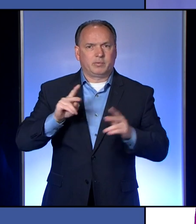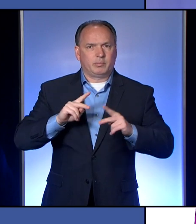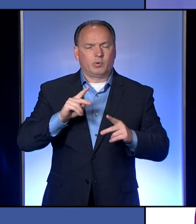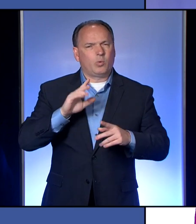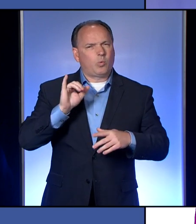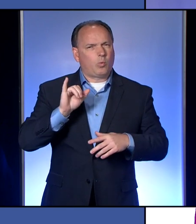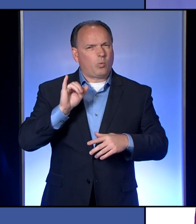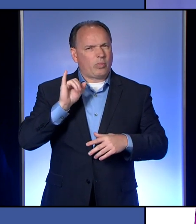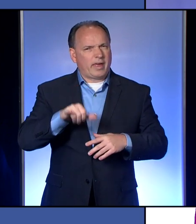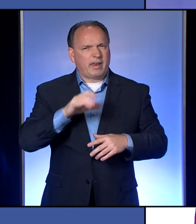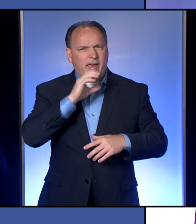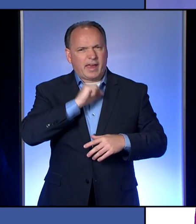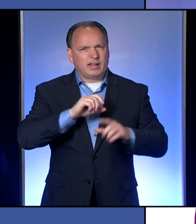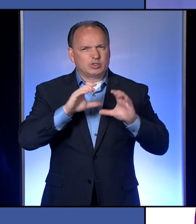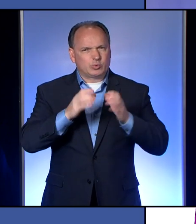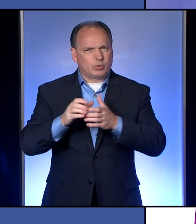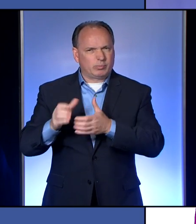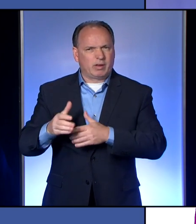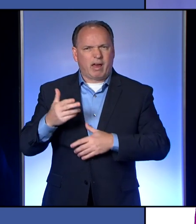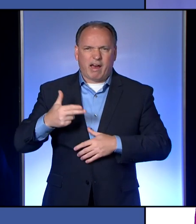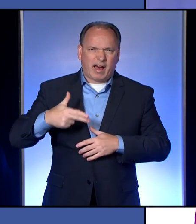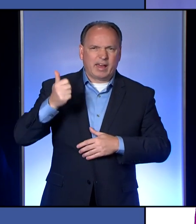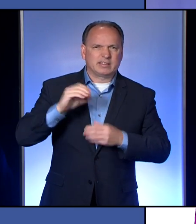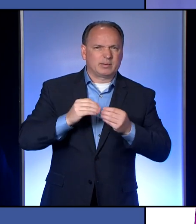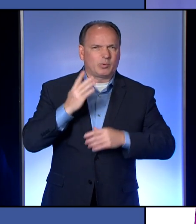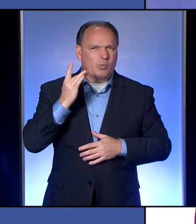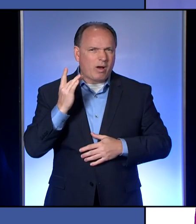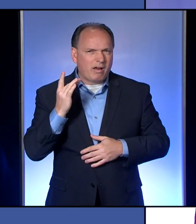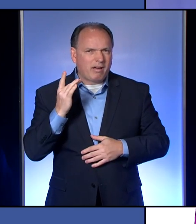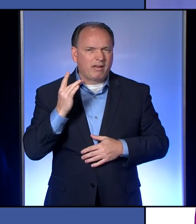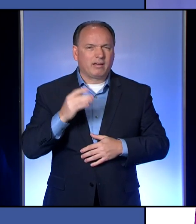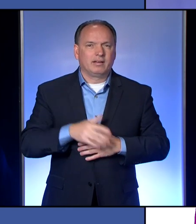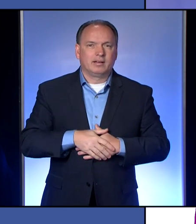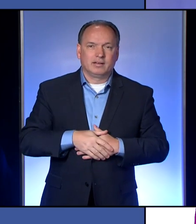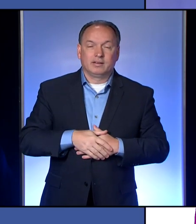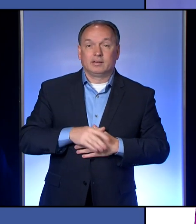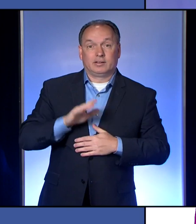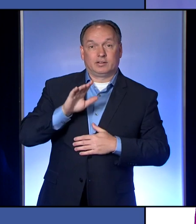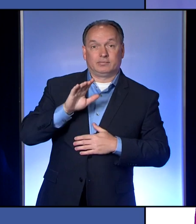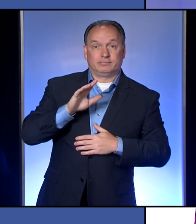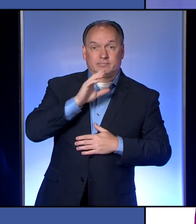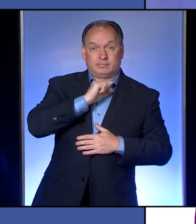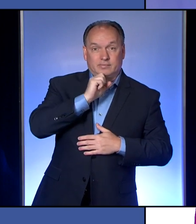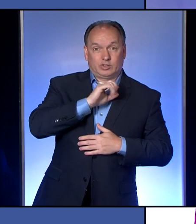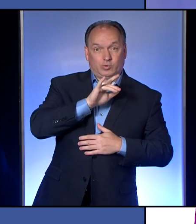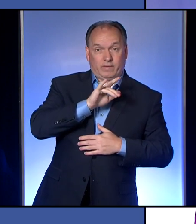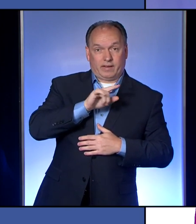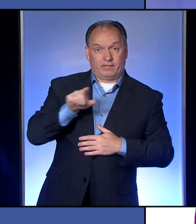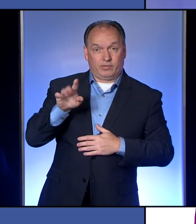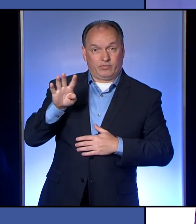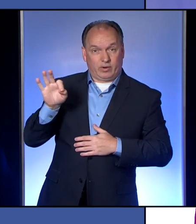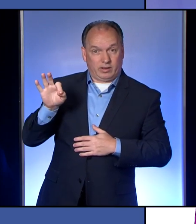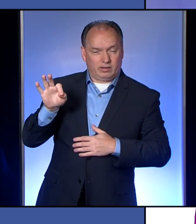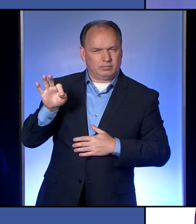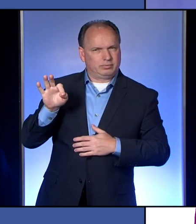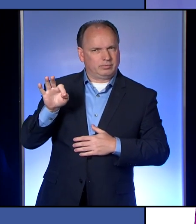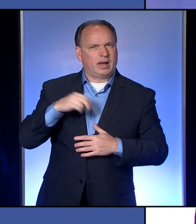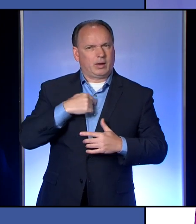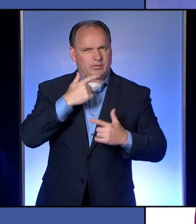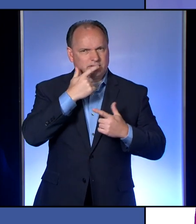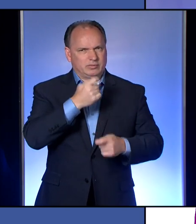age group has the highest numbers? Well, 25, it was interesting, because I was looking at that myself,